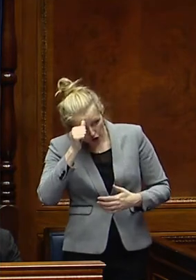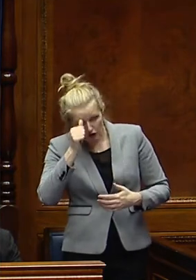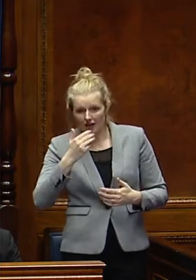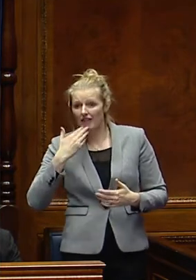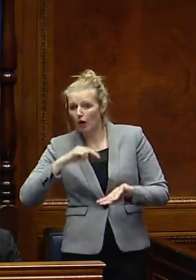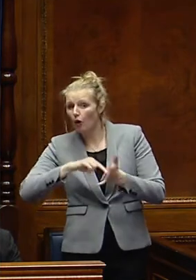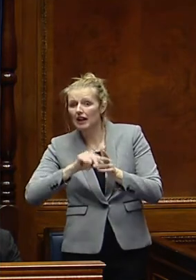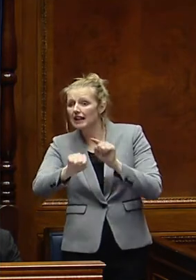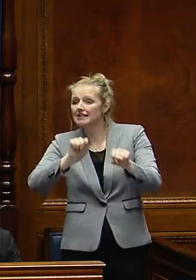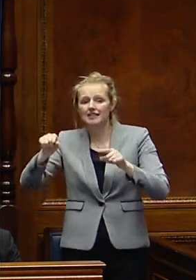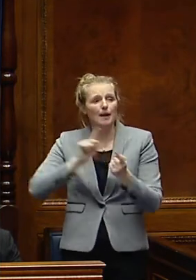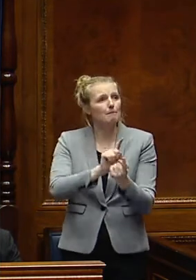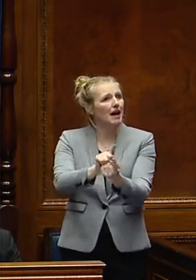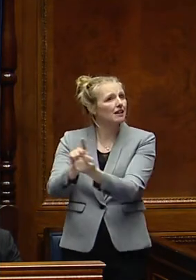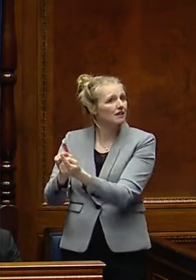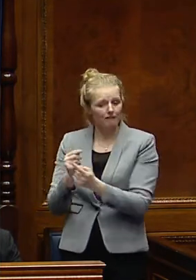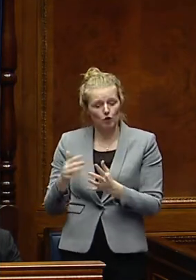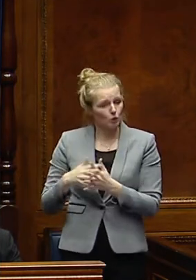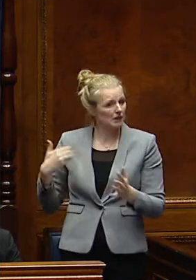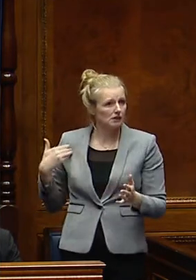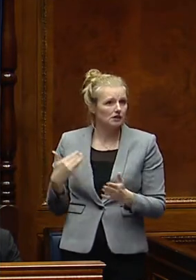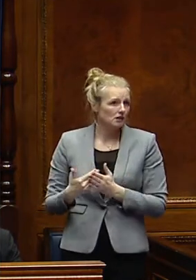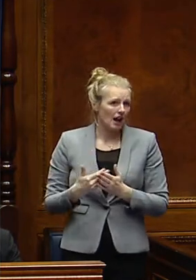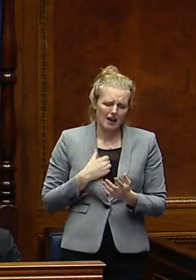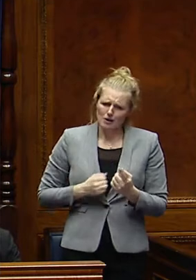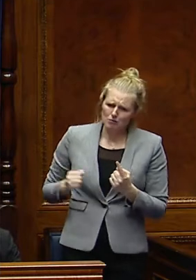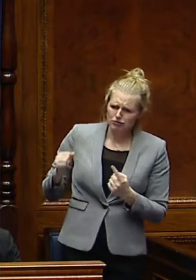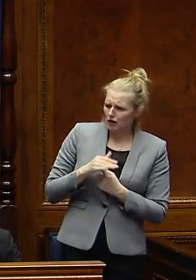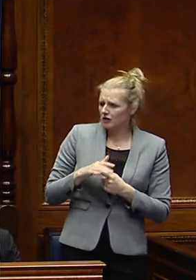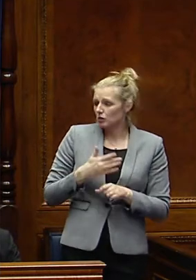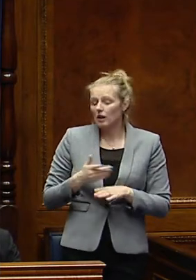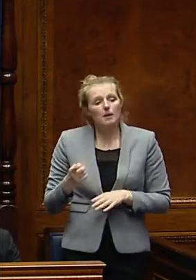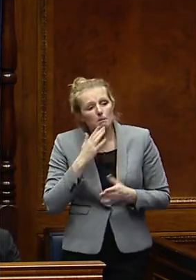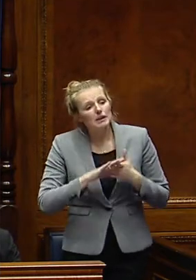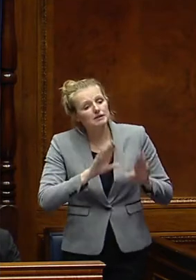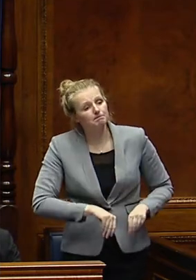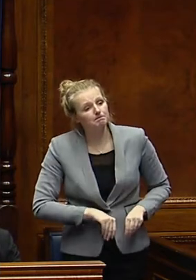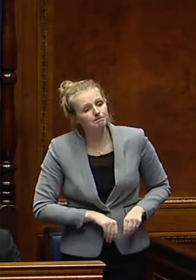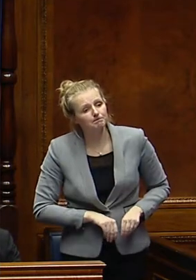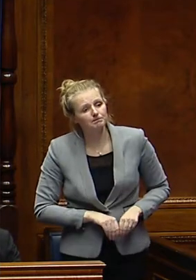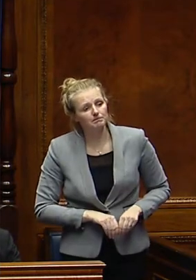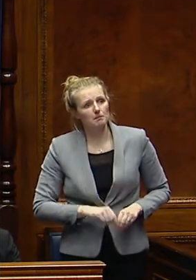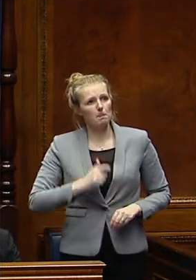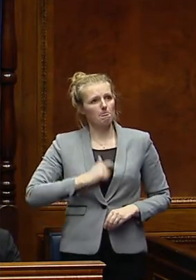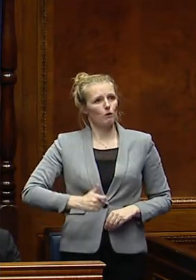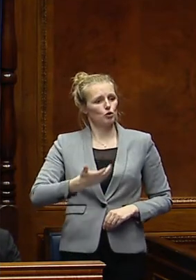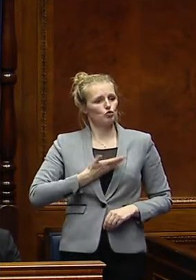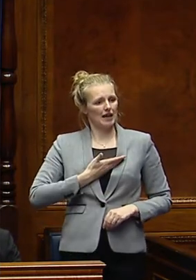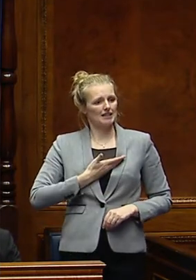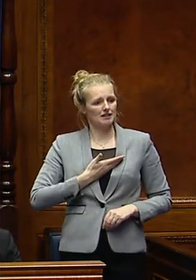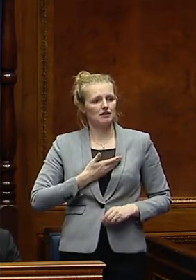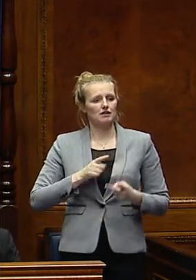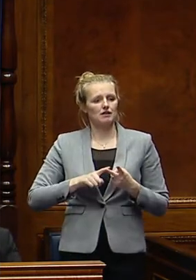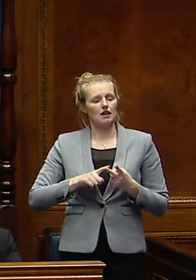that I have met in the last few weeks, and I have prioritised this area work. you ask the Minister to conclude her remarks, please? The Human Rights Commission, Cliff Edge